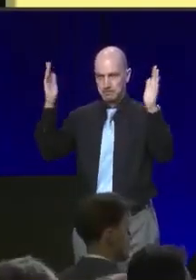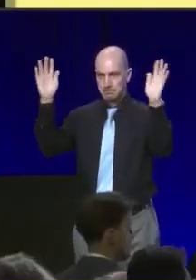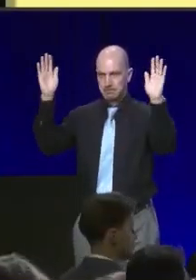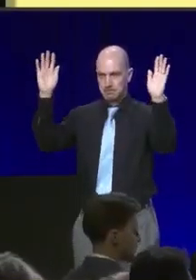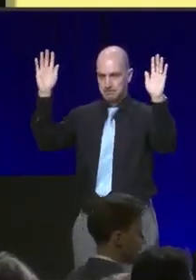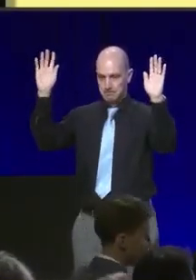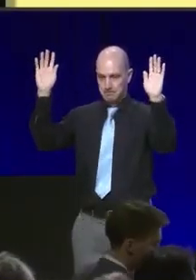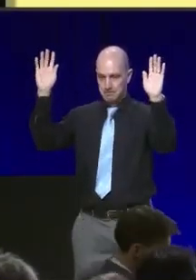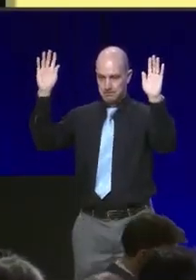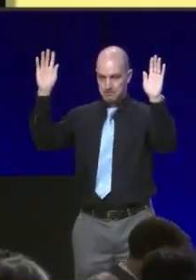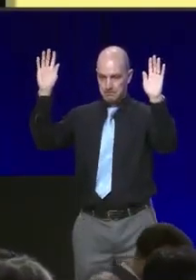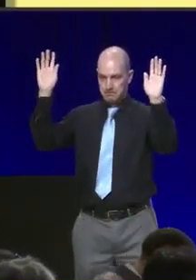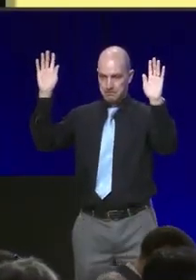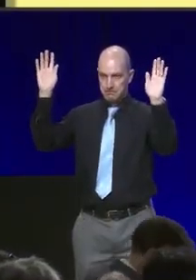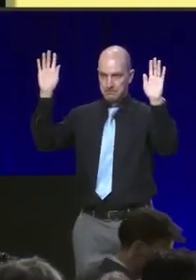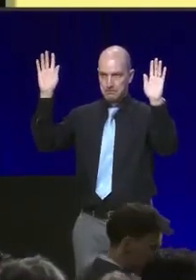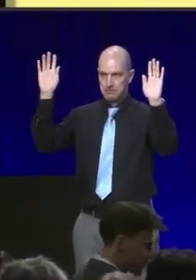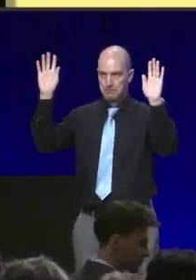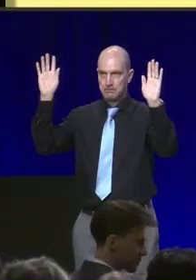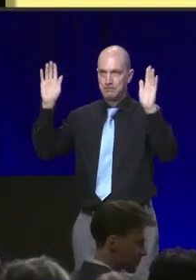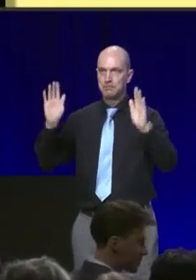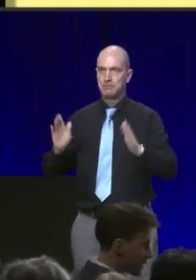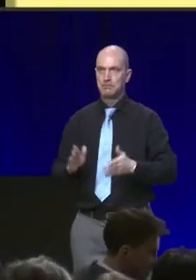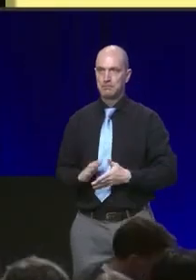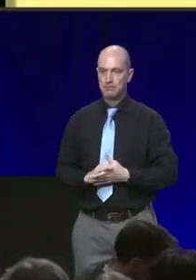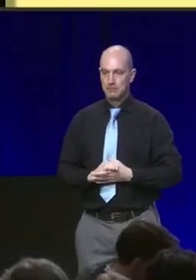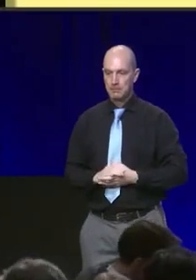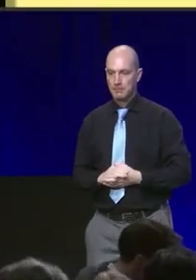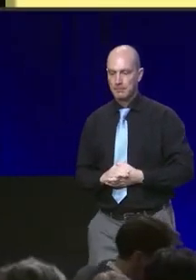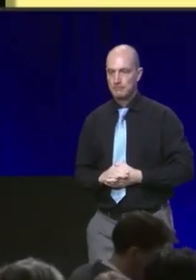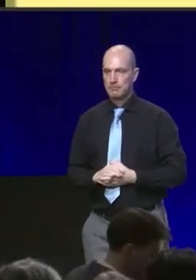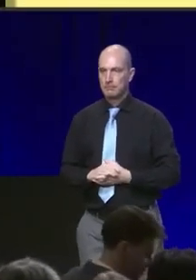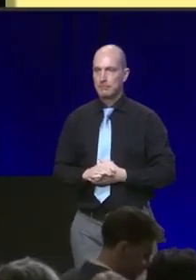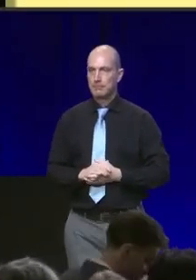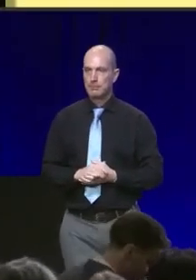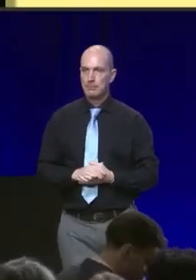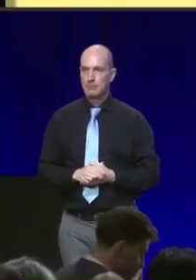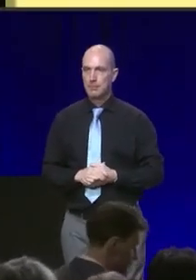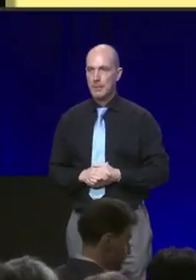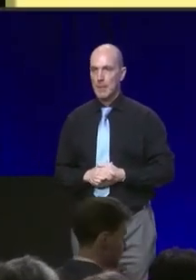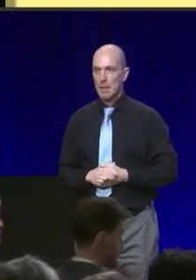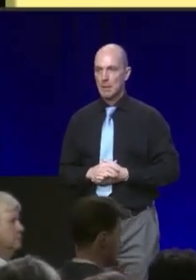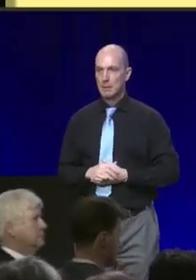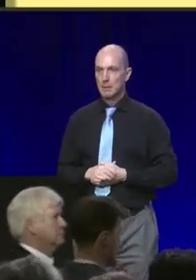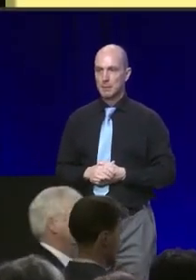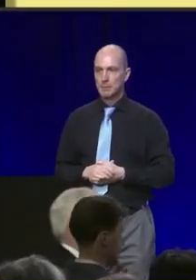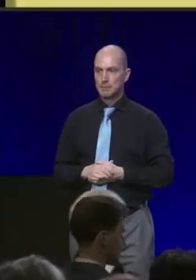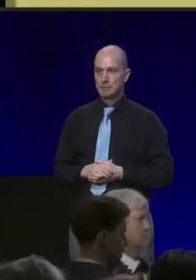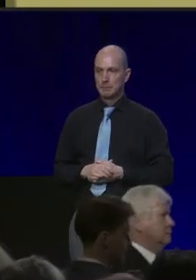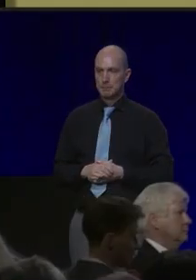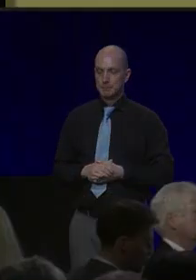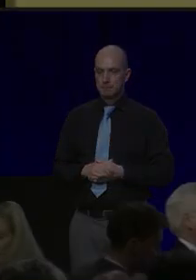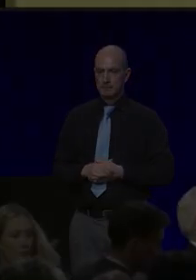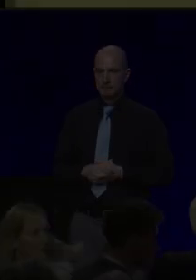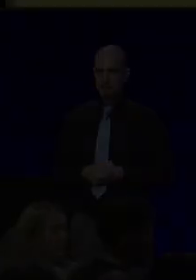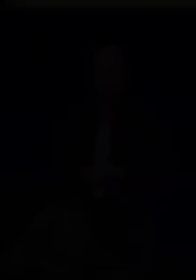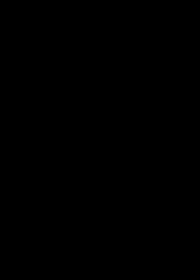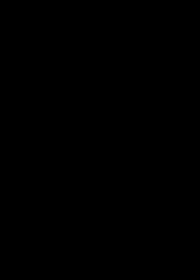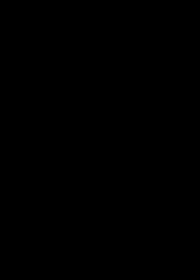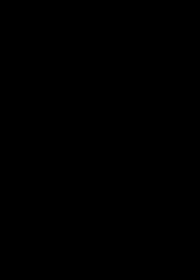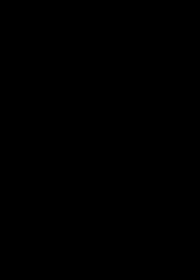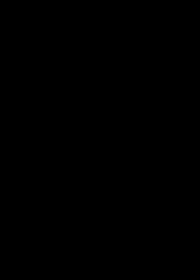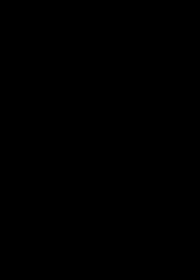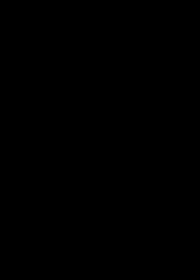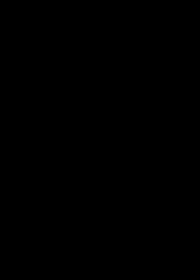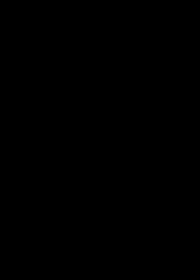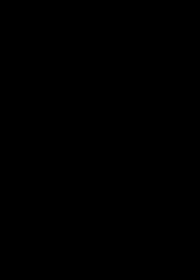very